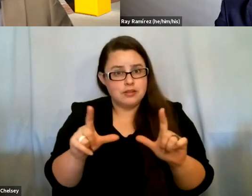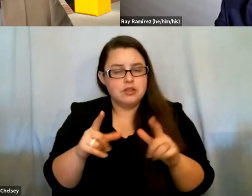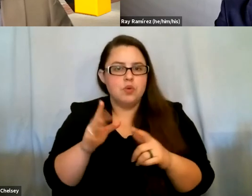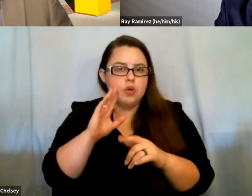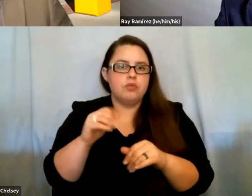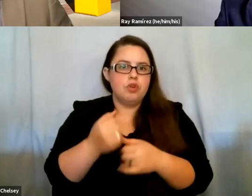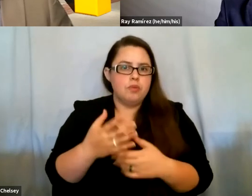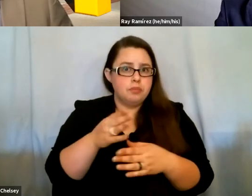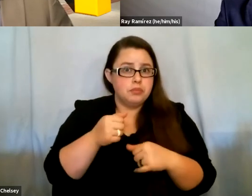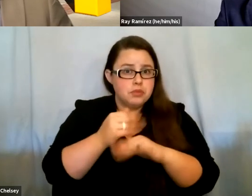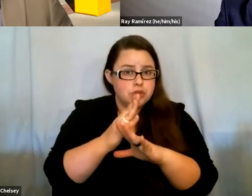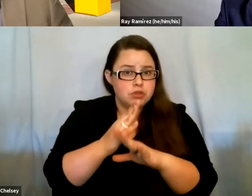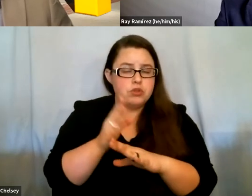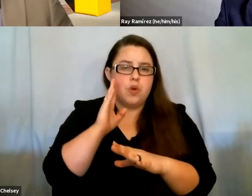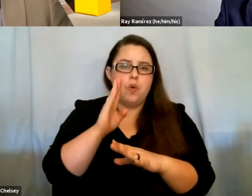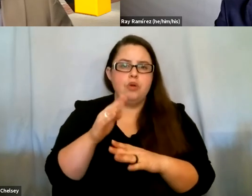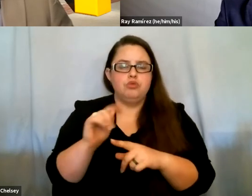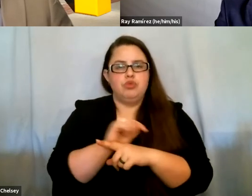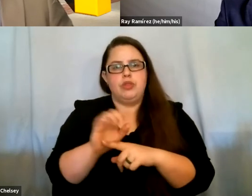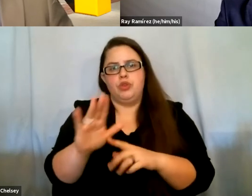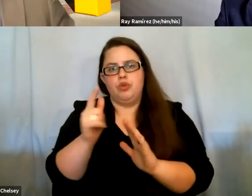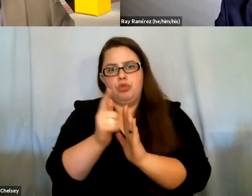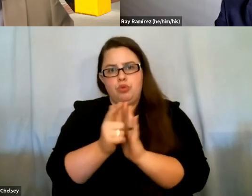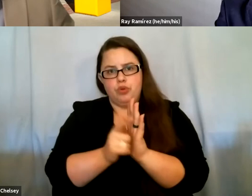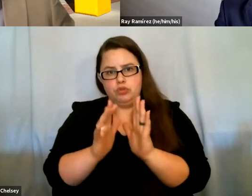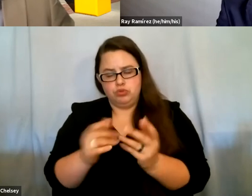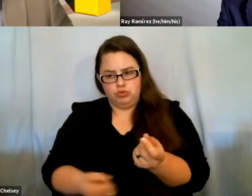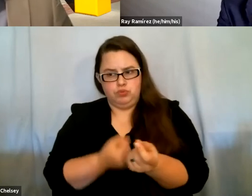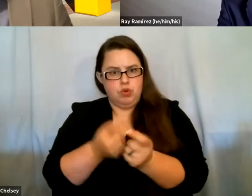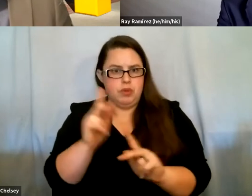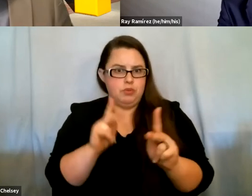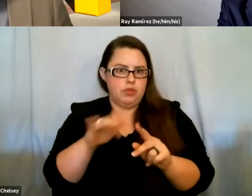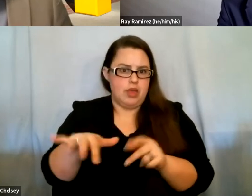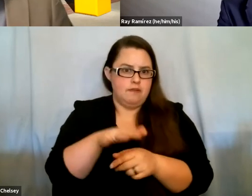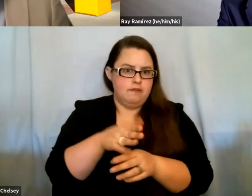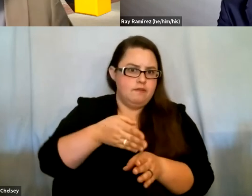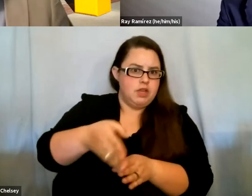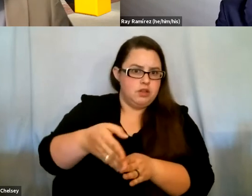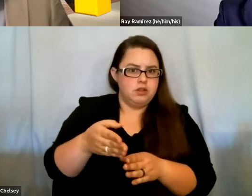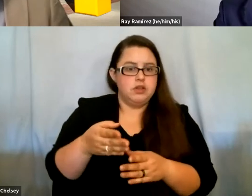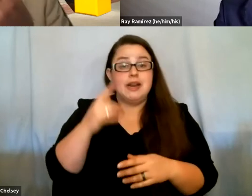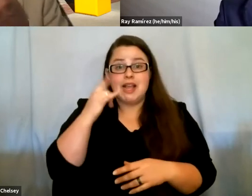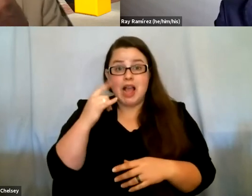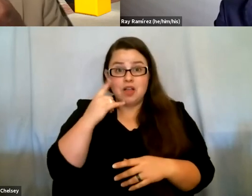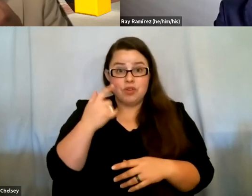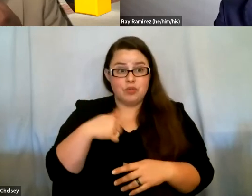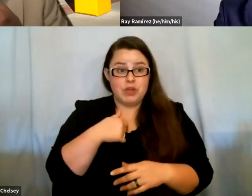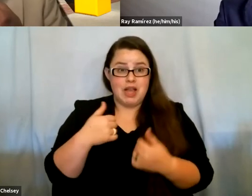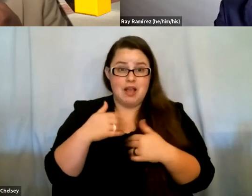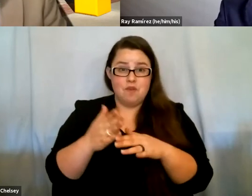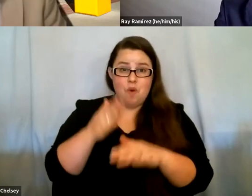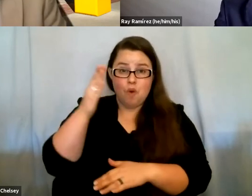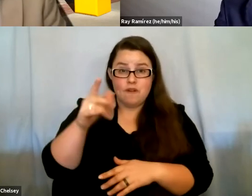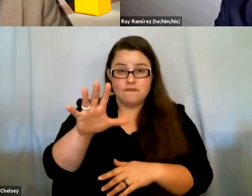train their lawyers to support folks in that field, right? In California, we have over 50 licensing